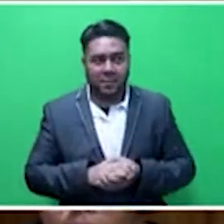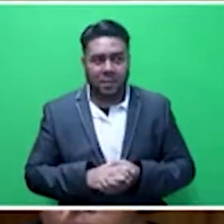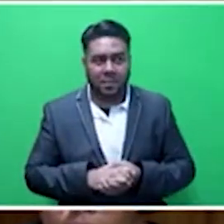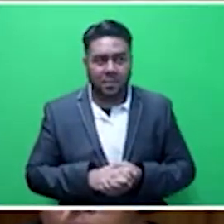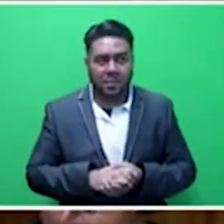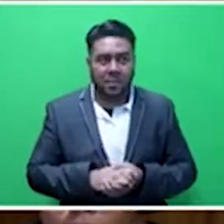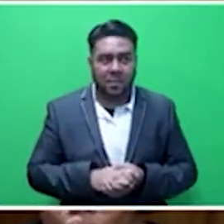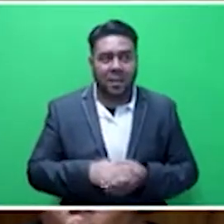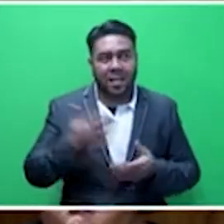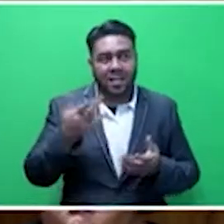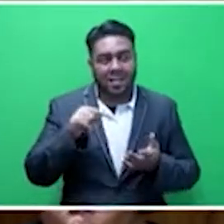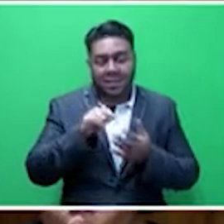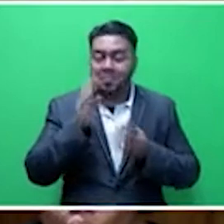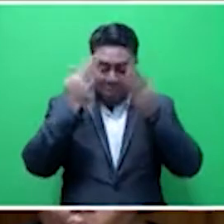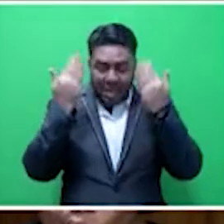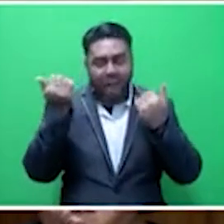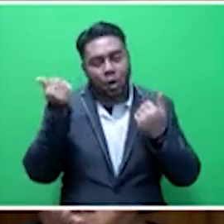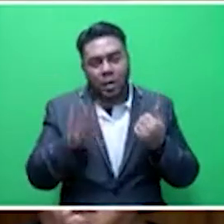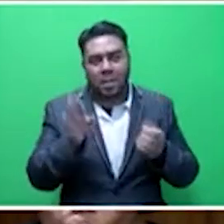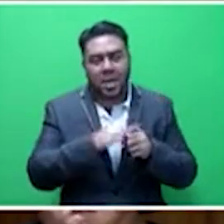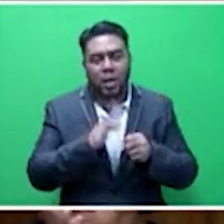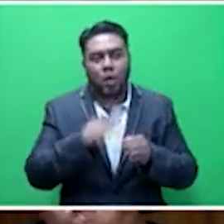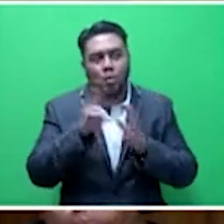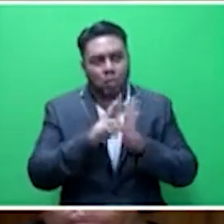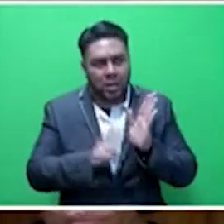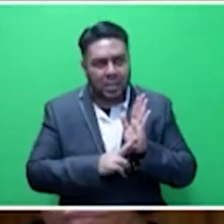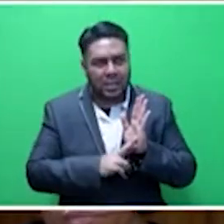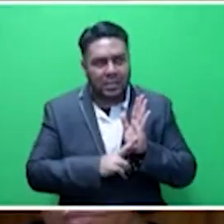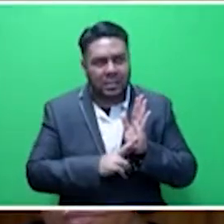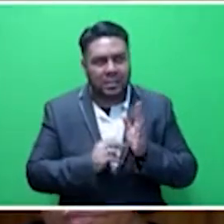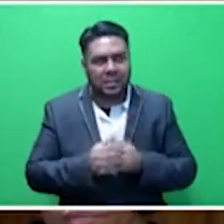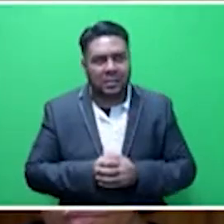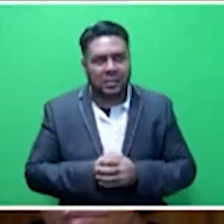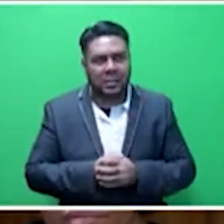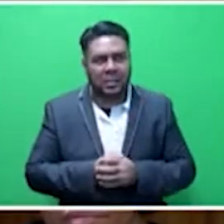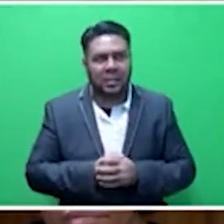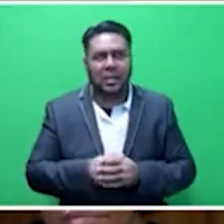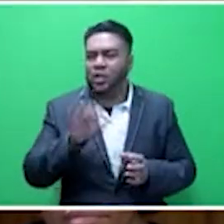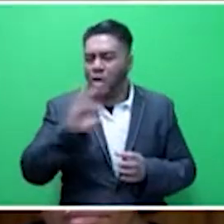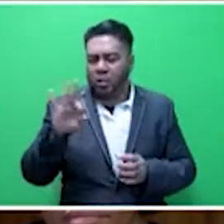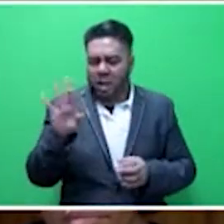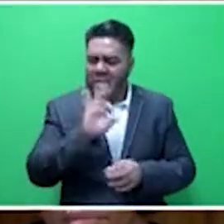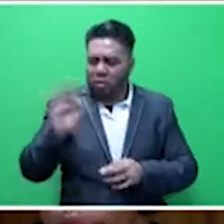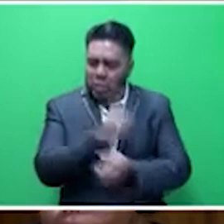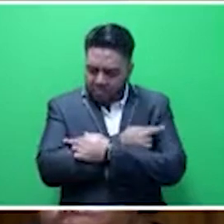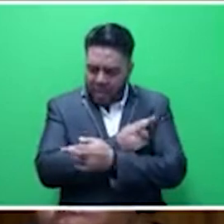Speaker has already made the ruling. It's not a matter of disrespect. Listen. Listen.